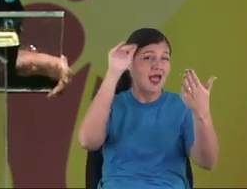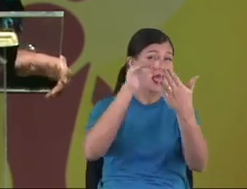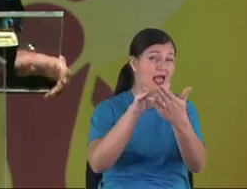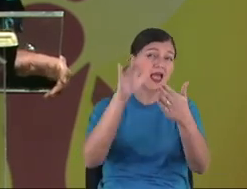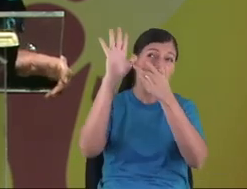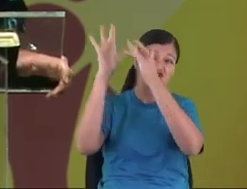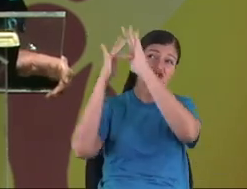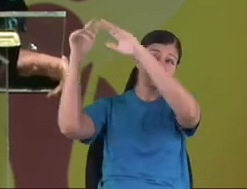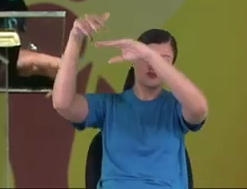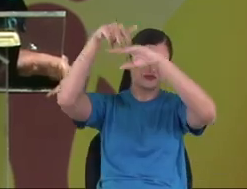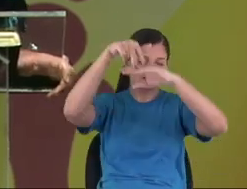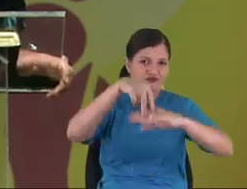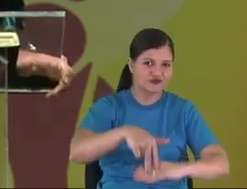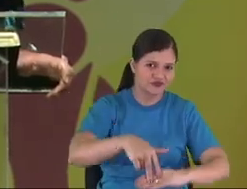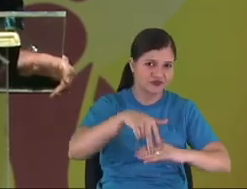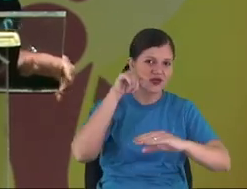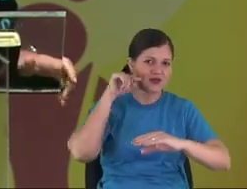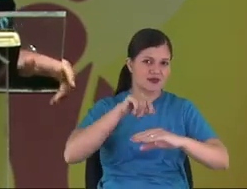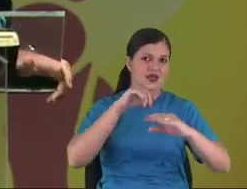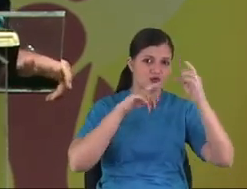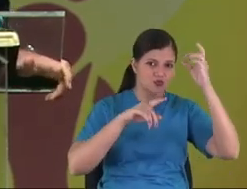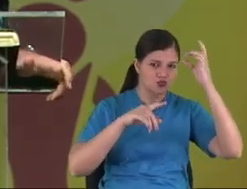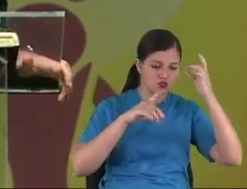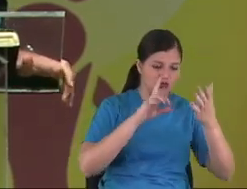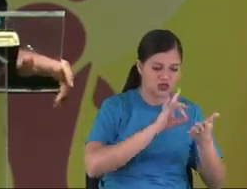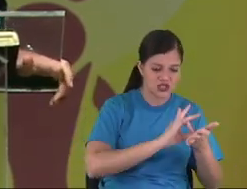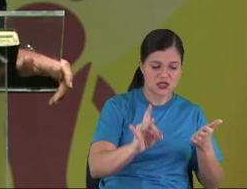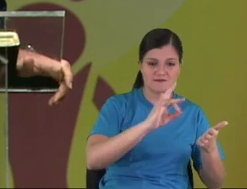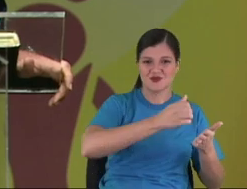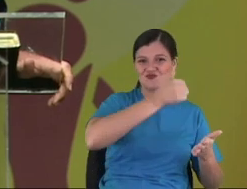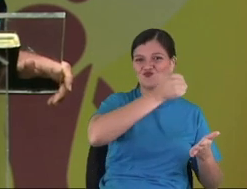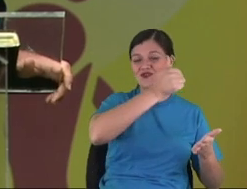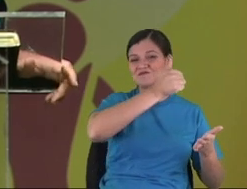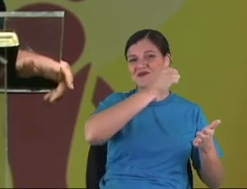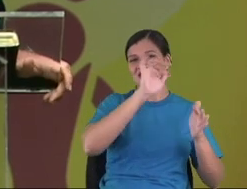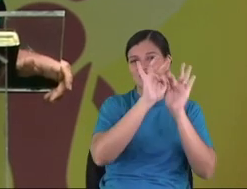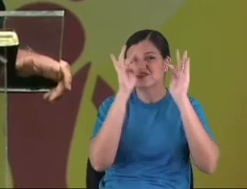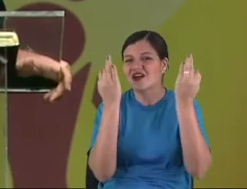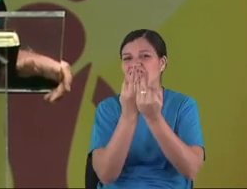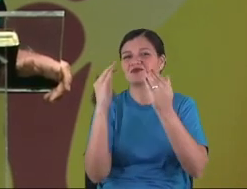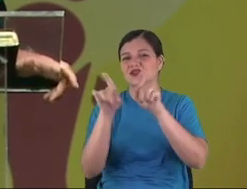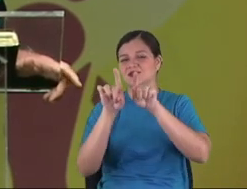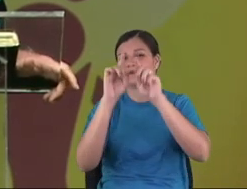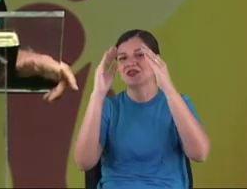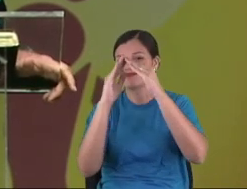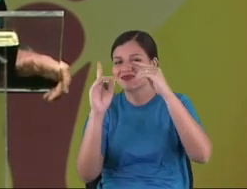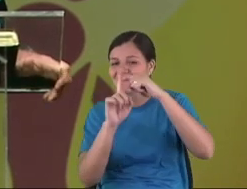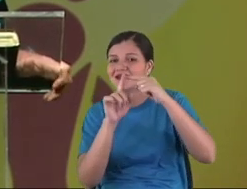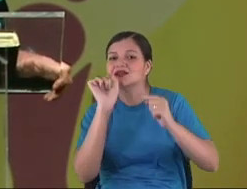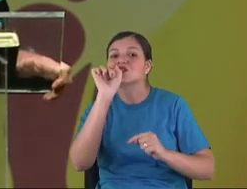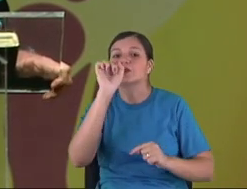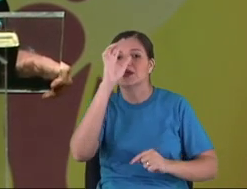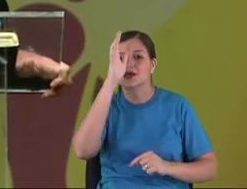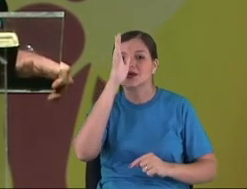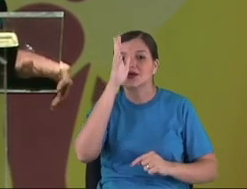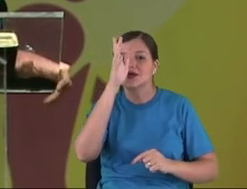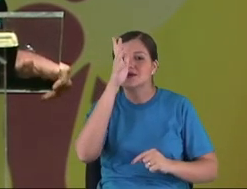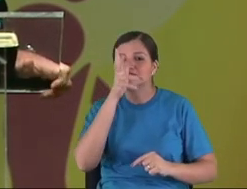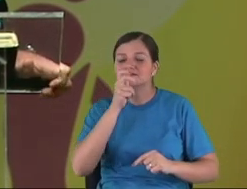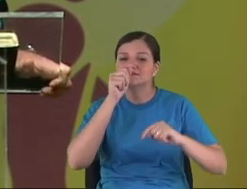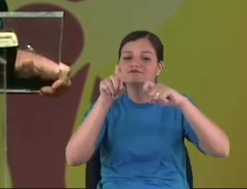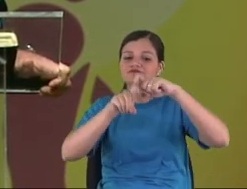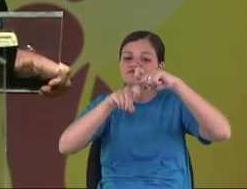Until the return of Christ, you'll be the poor. You'll be our enemy.